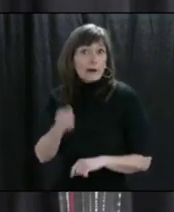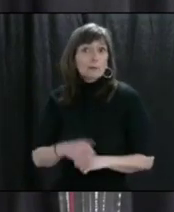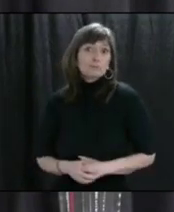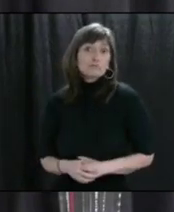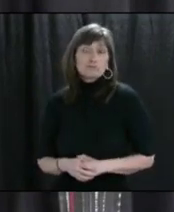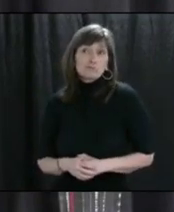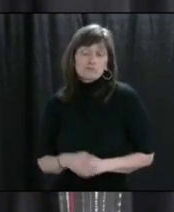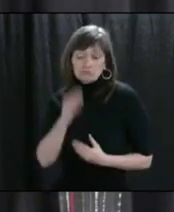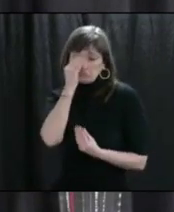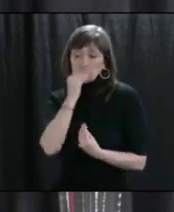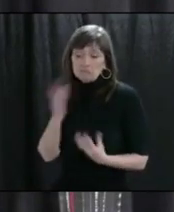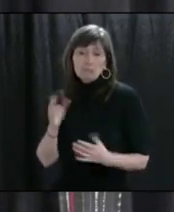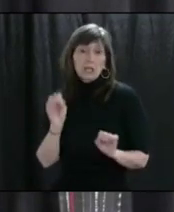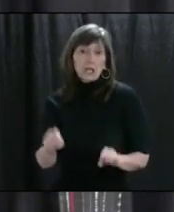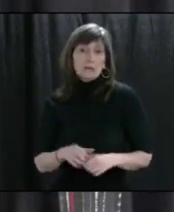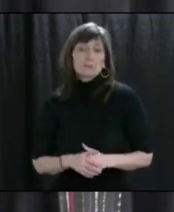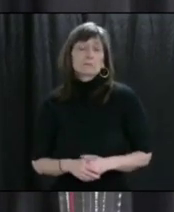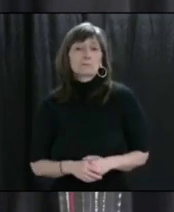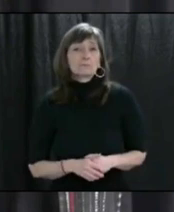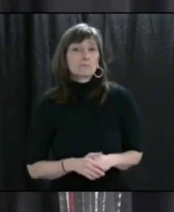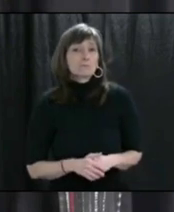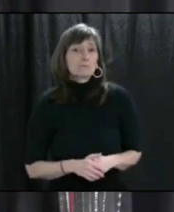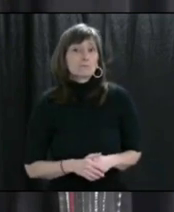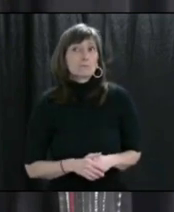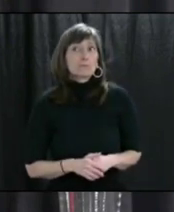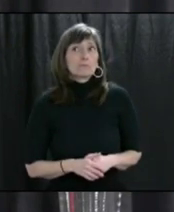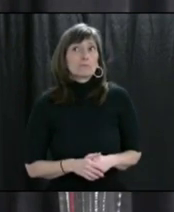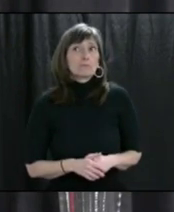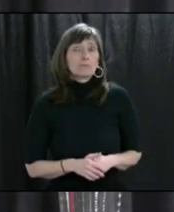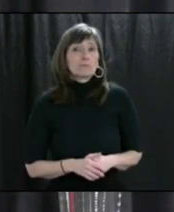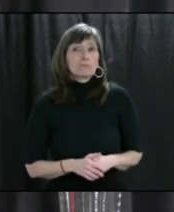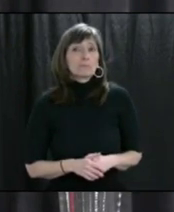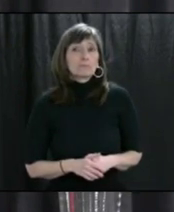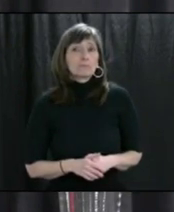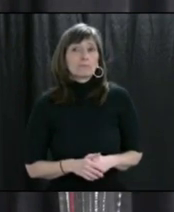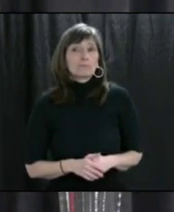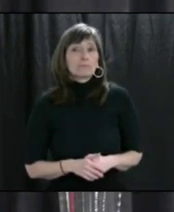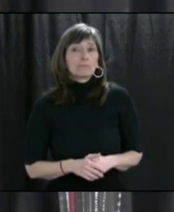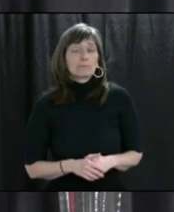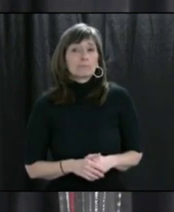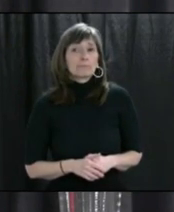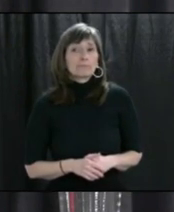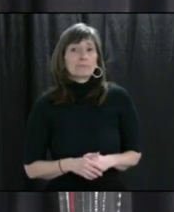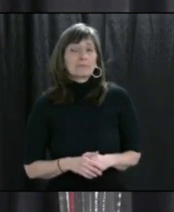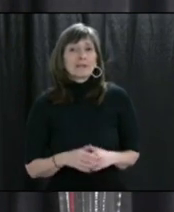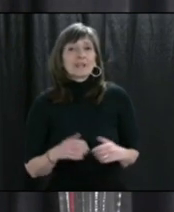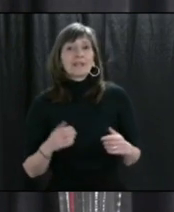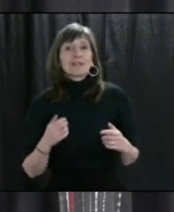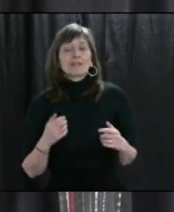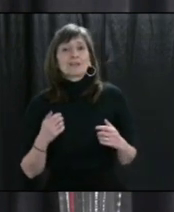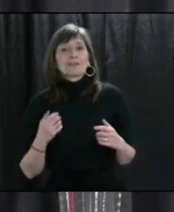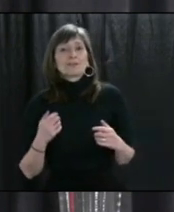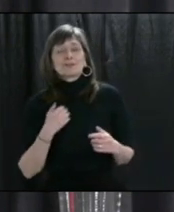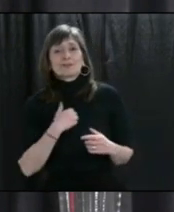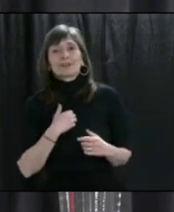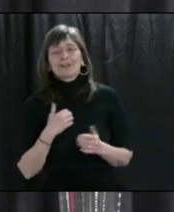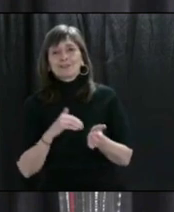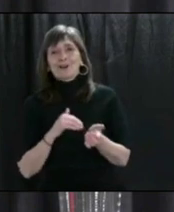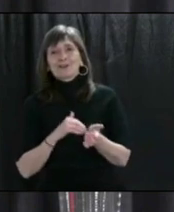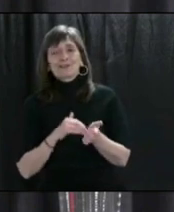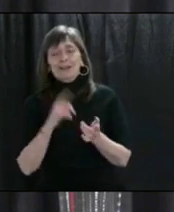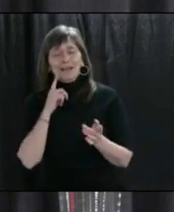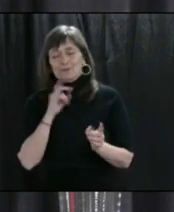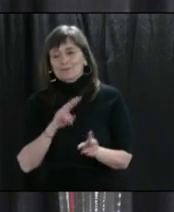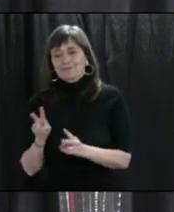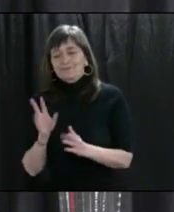without too much difficulty. Oh, yeah. Sorry, Minister, it's a chance here. I was on